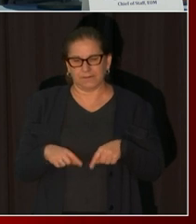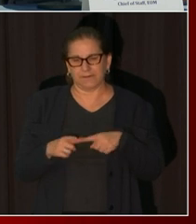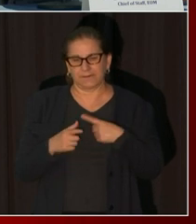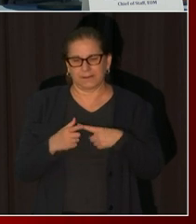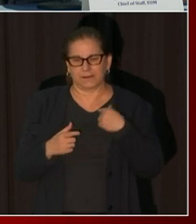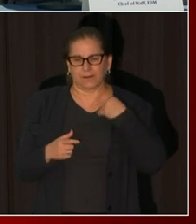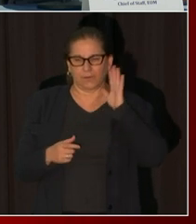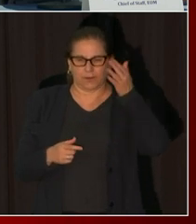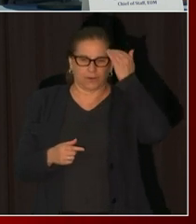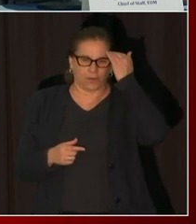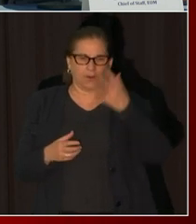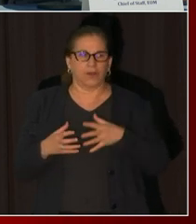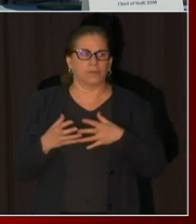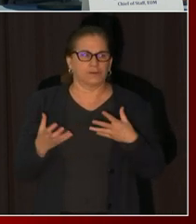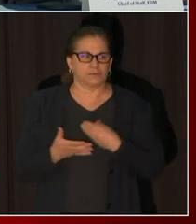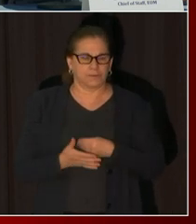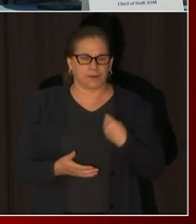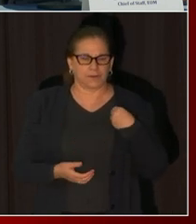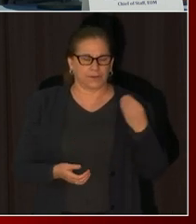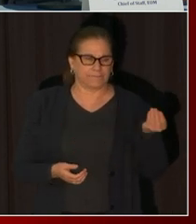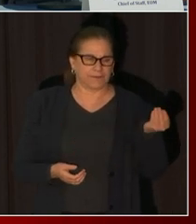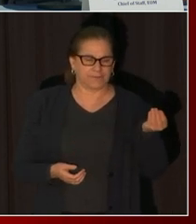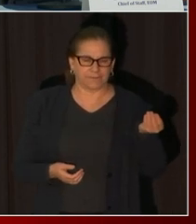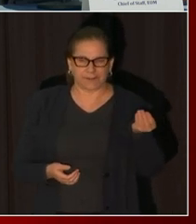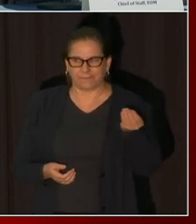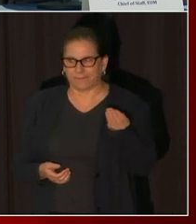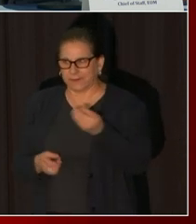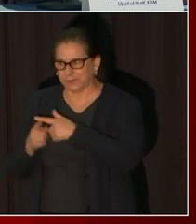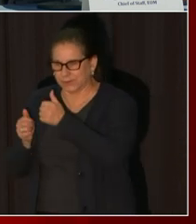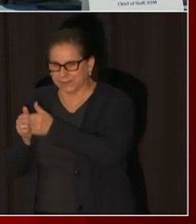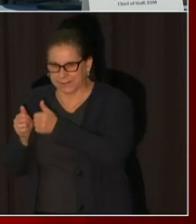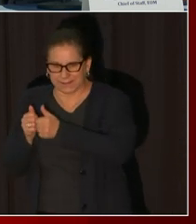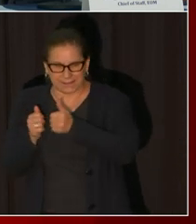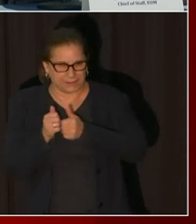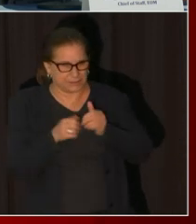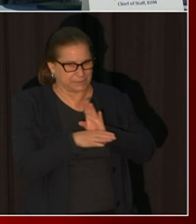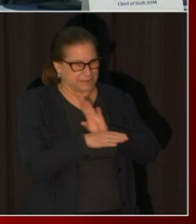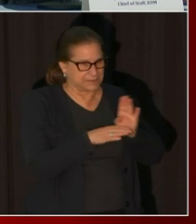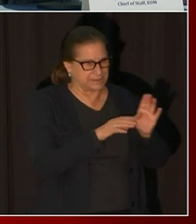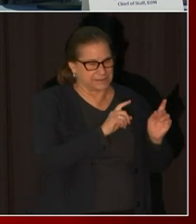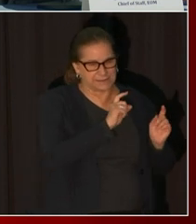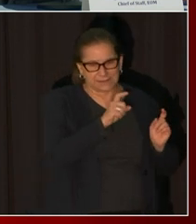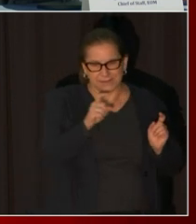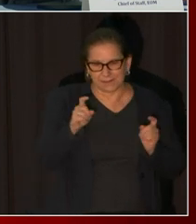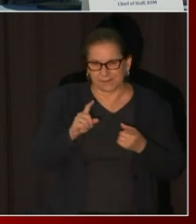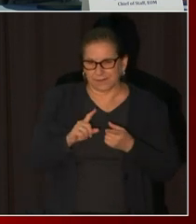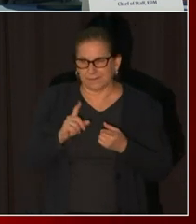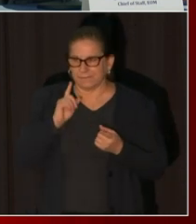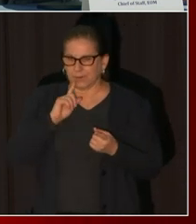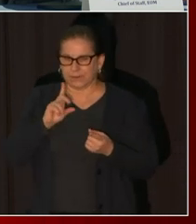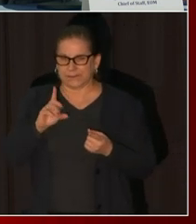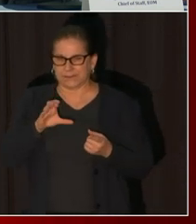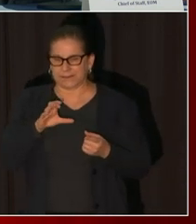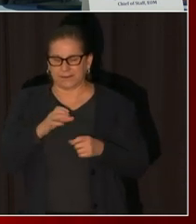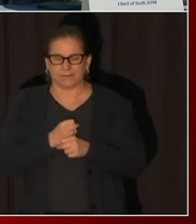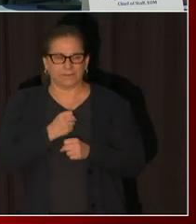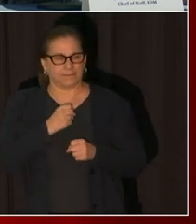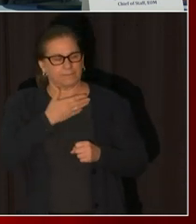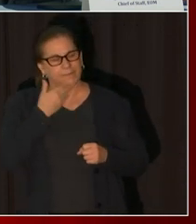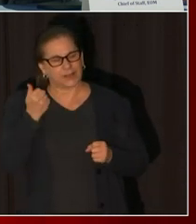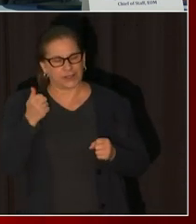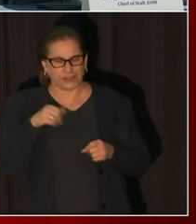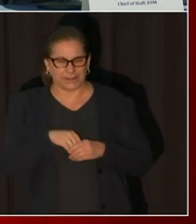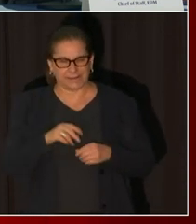each individual business and be able to give a better sense of where that money was allocated across the district so just to clarify that's 3 000